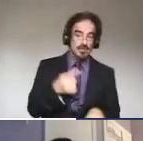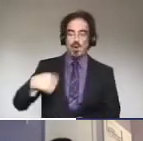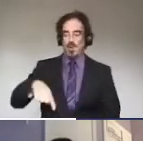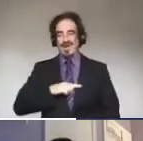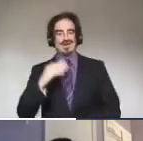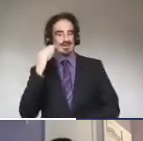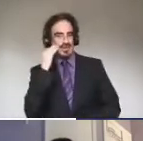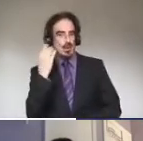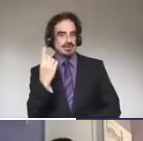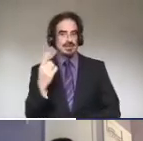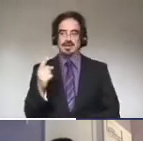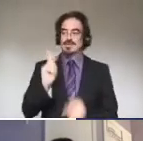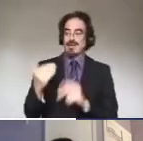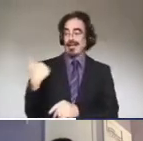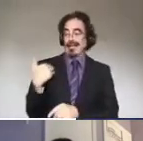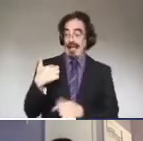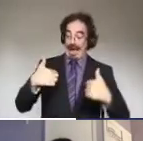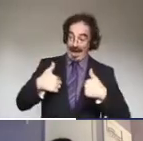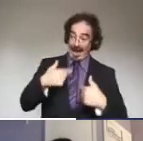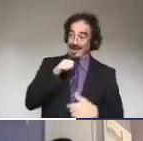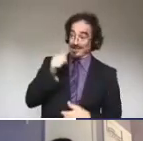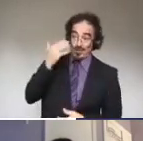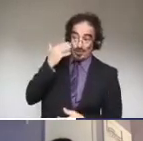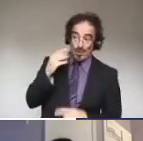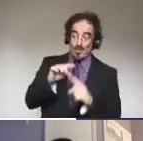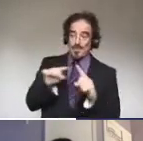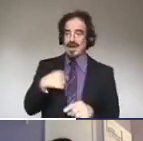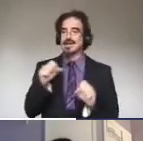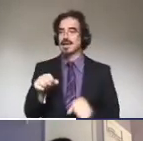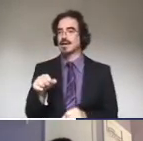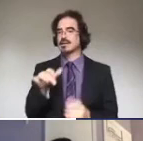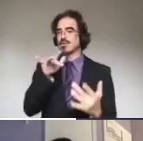people email me all the time and I say, I don't know, but I can find you somebody who can.